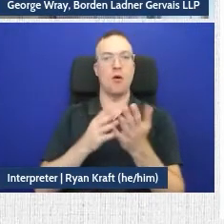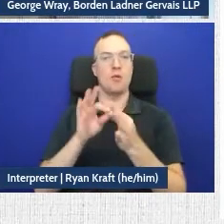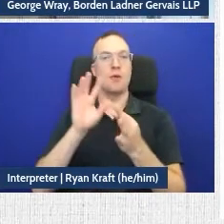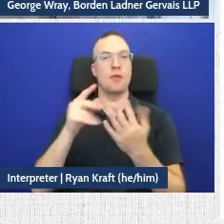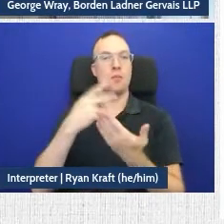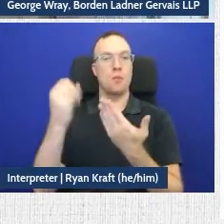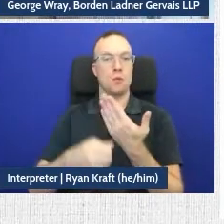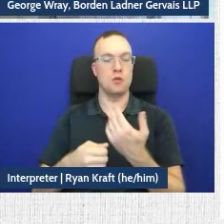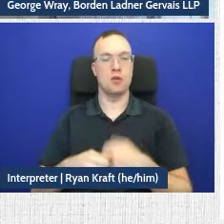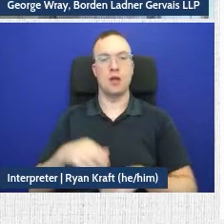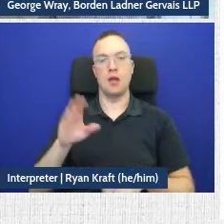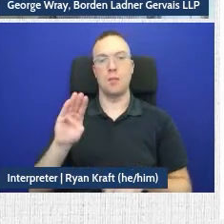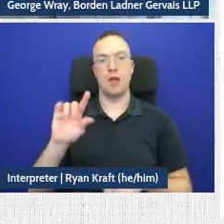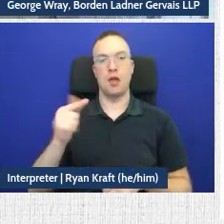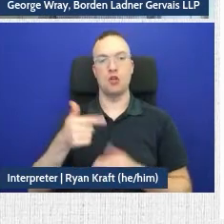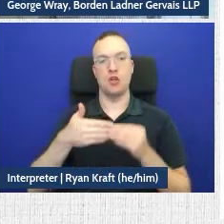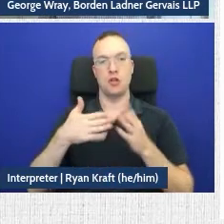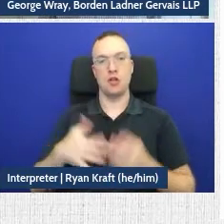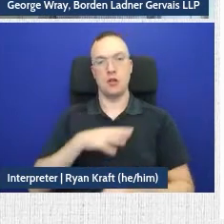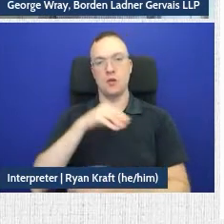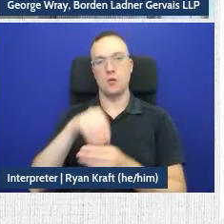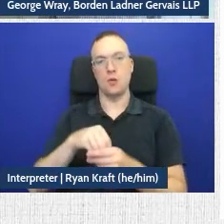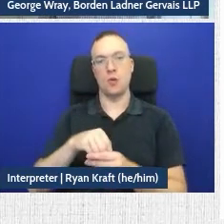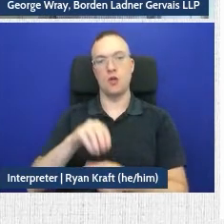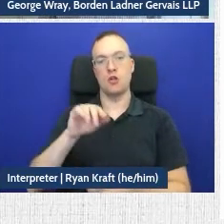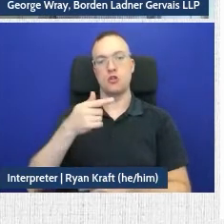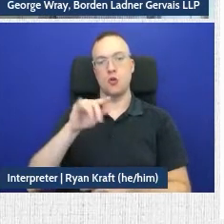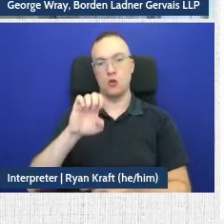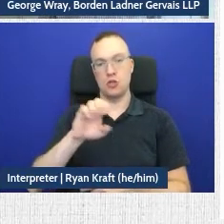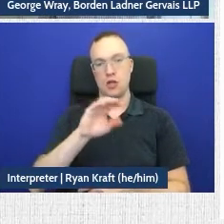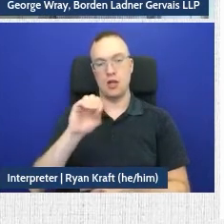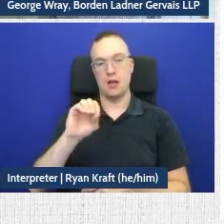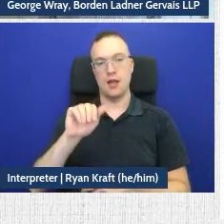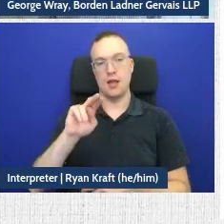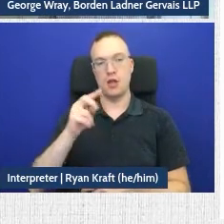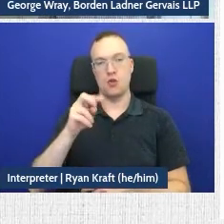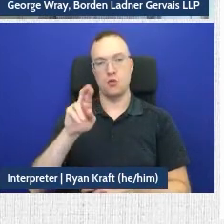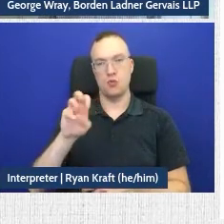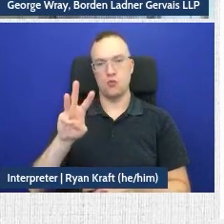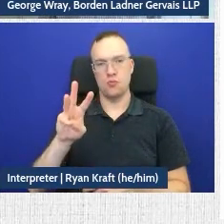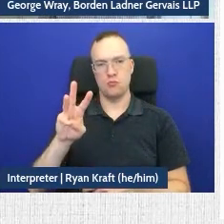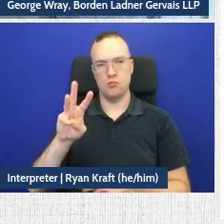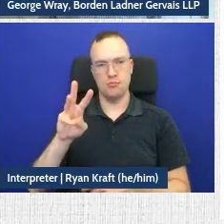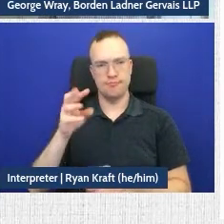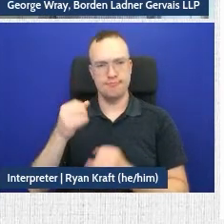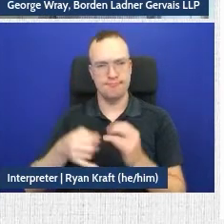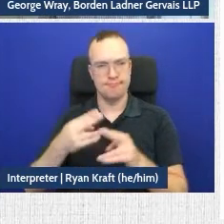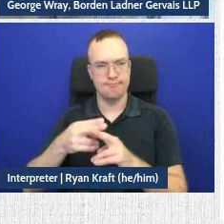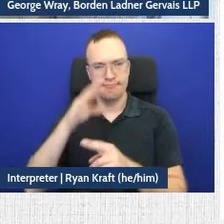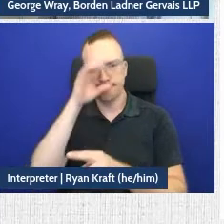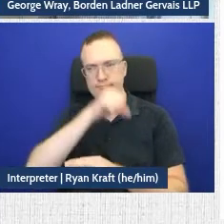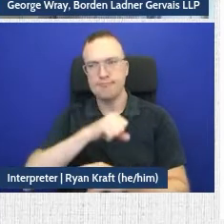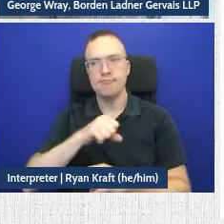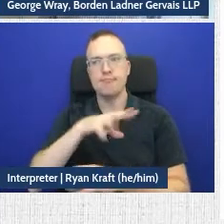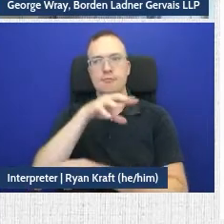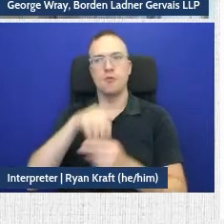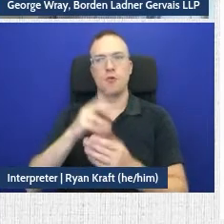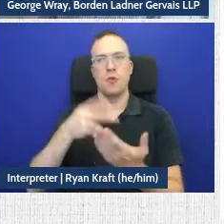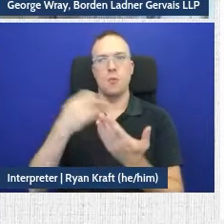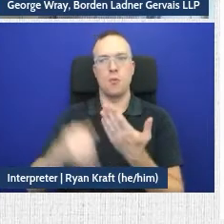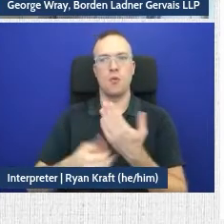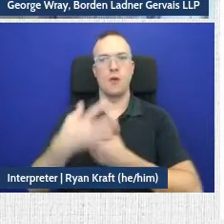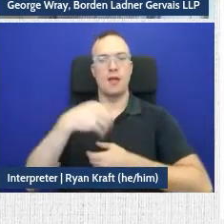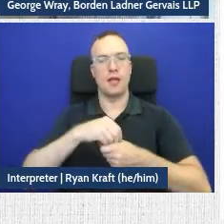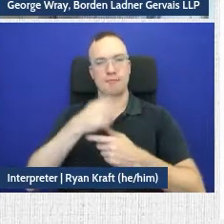So BLG leaders, including George and Andrew Tarratt, played an instrumental role in this collaborative project. So again, the interest